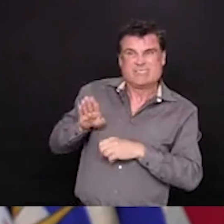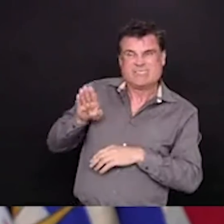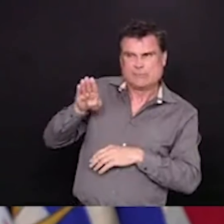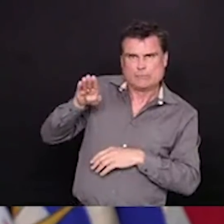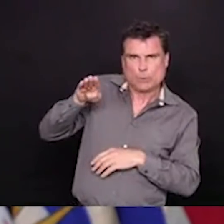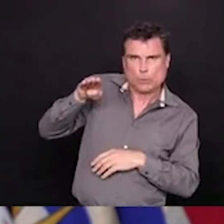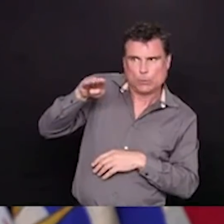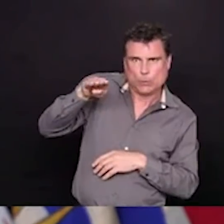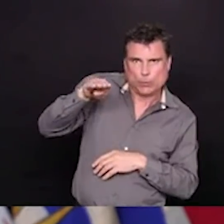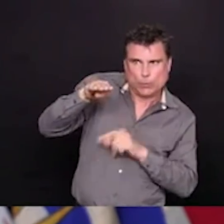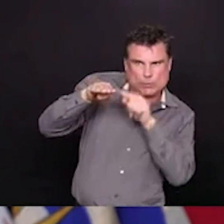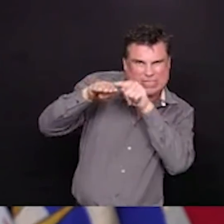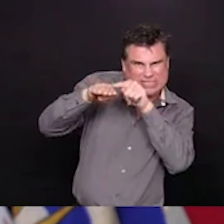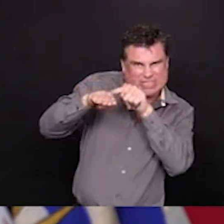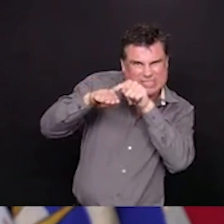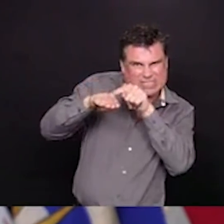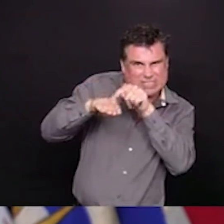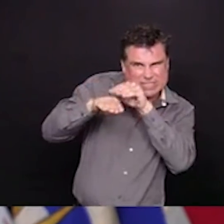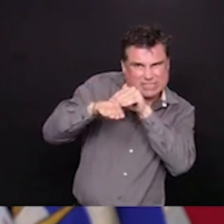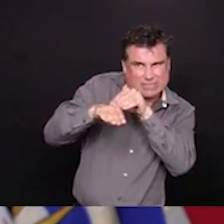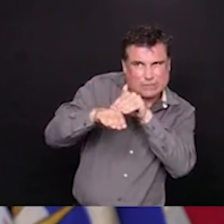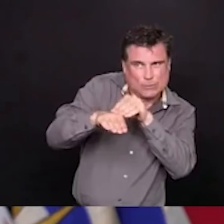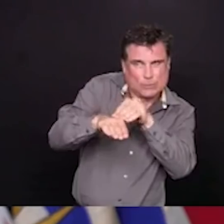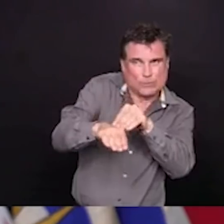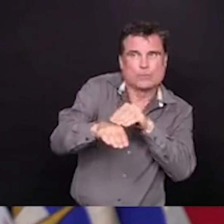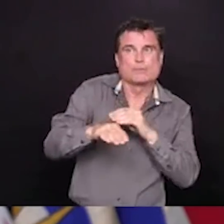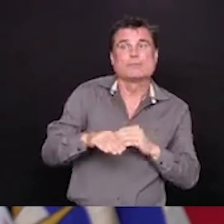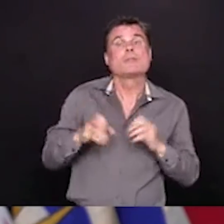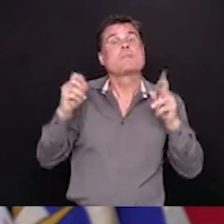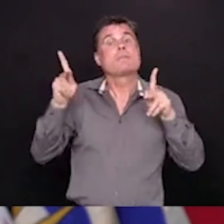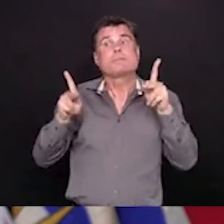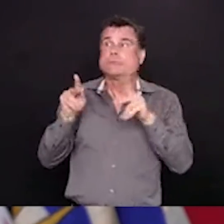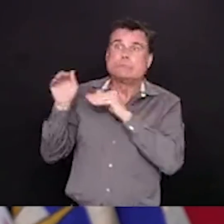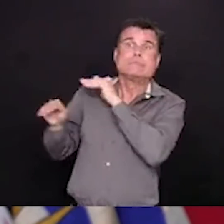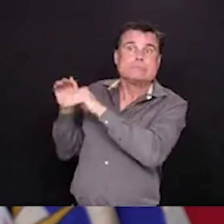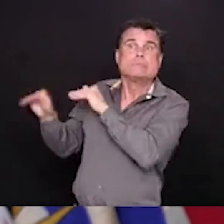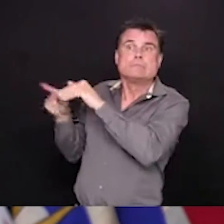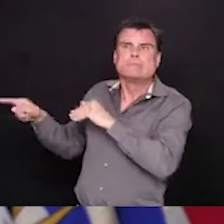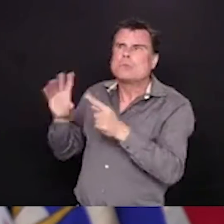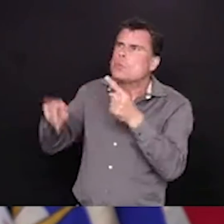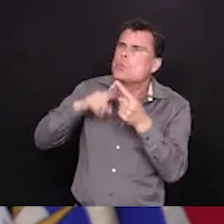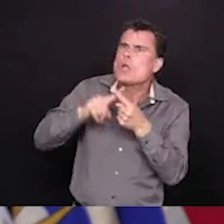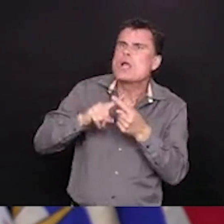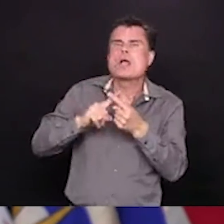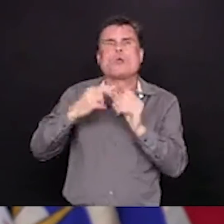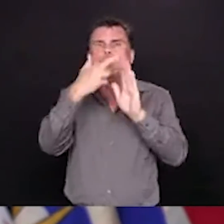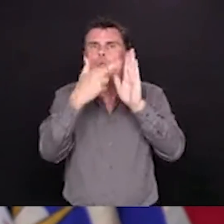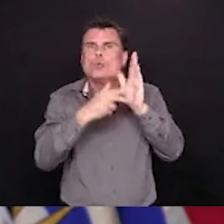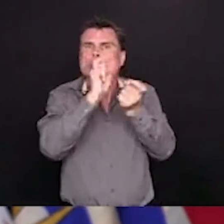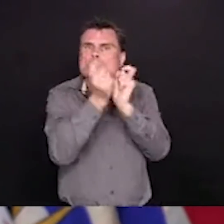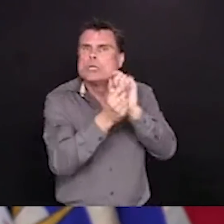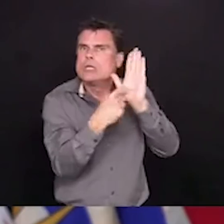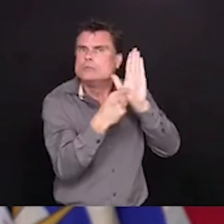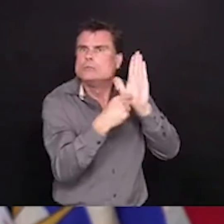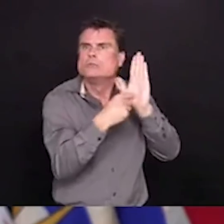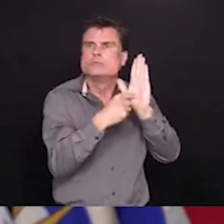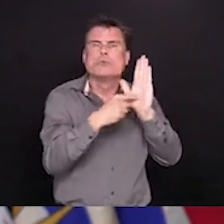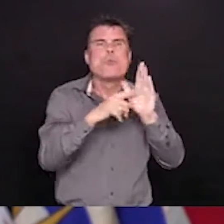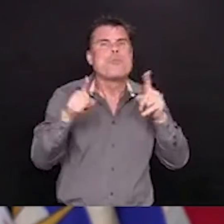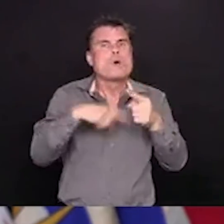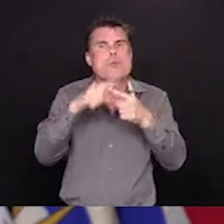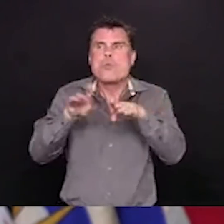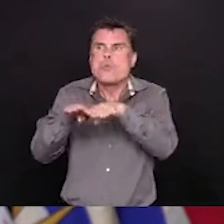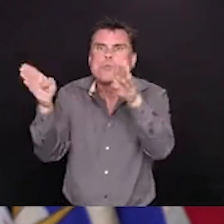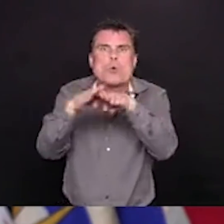things are going to change and when. And we are not yet through this storm. We must remain vigilant and our